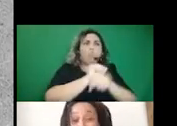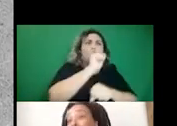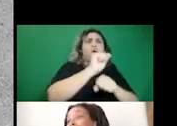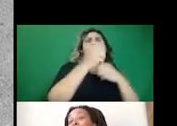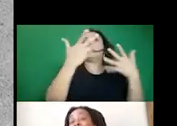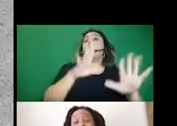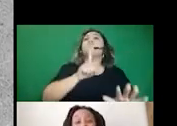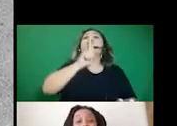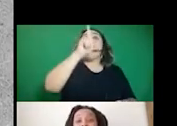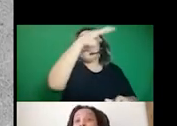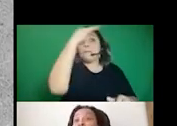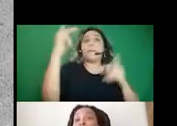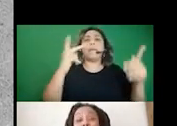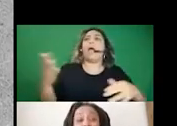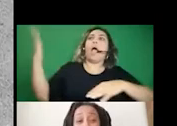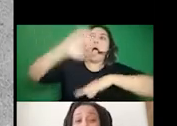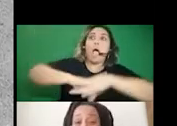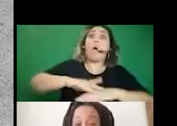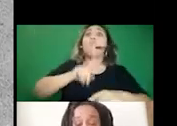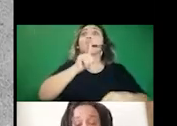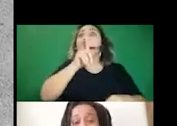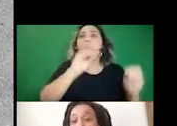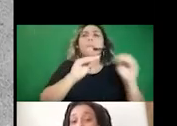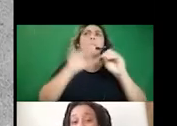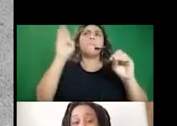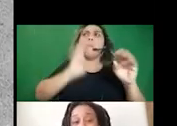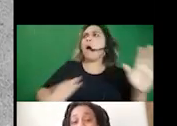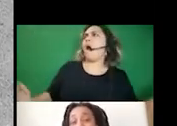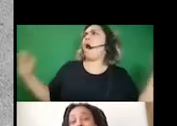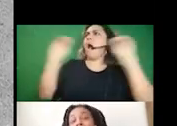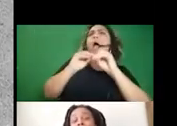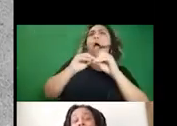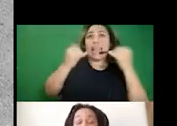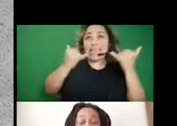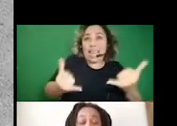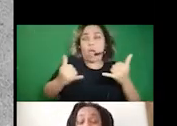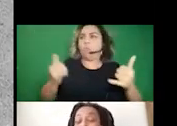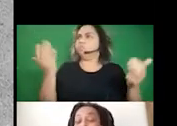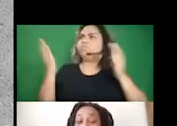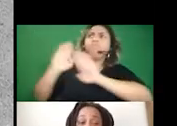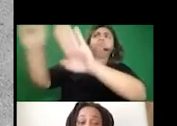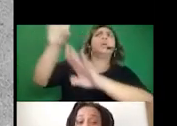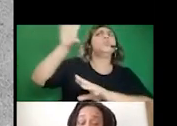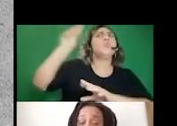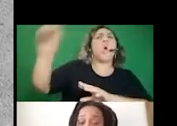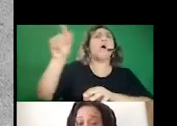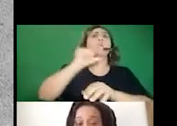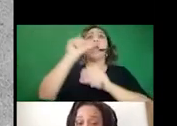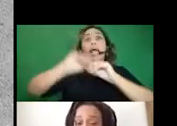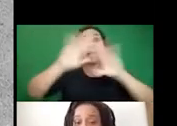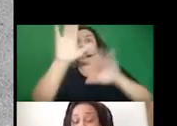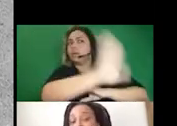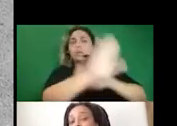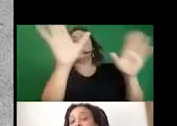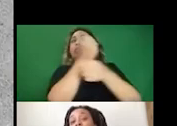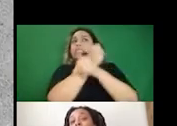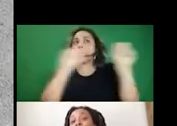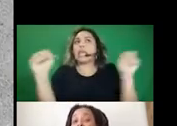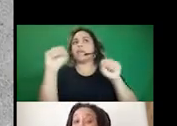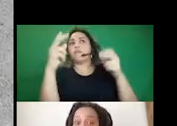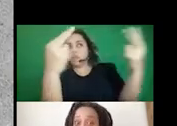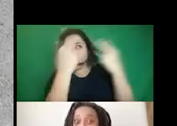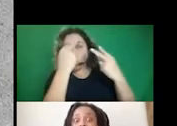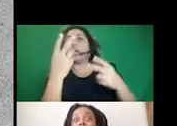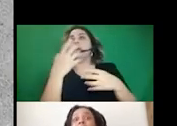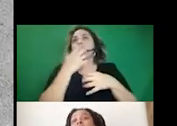black people on the ground or people of color more broadly, like on the ground, right, pushing back and trying to keep our communities safe online and trying to